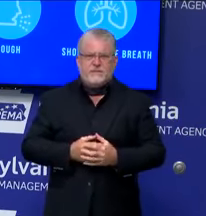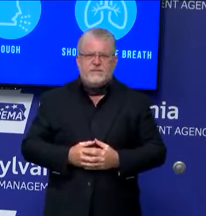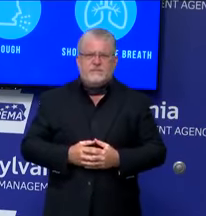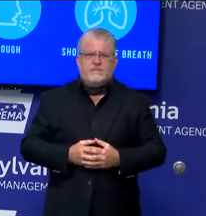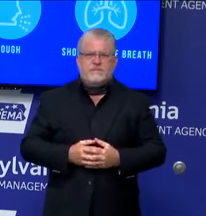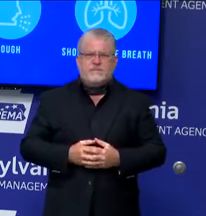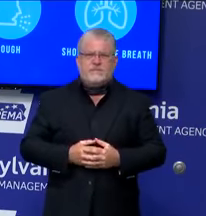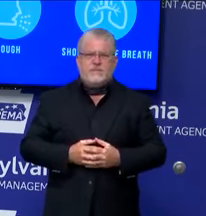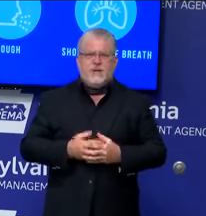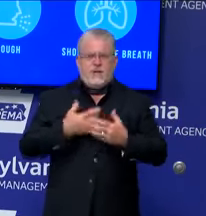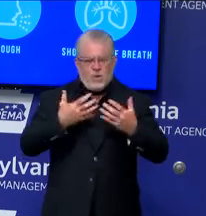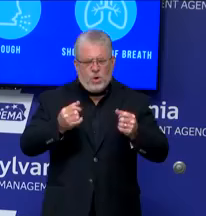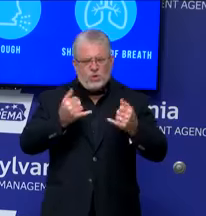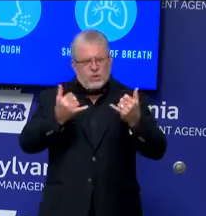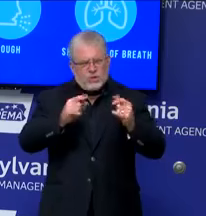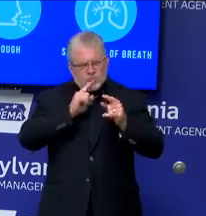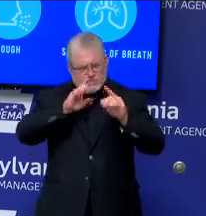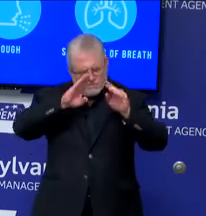that goal.